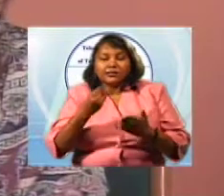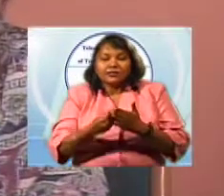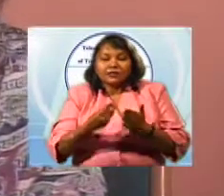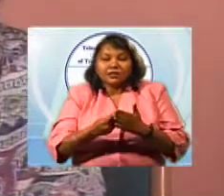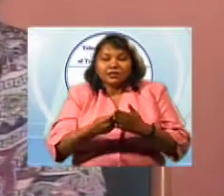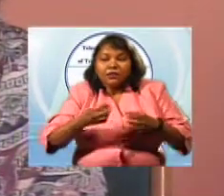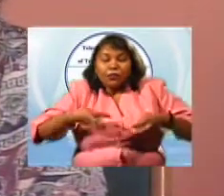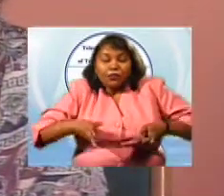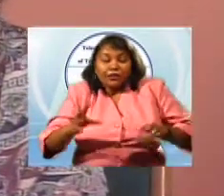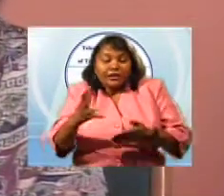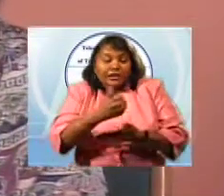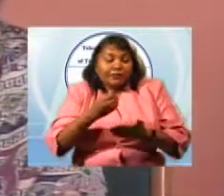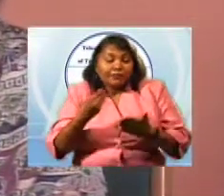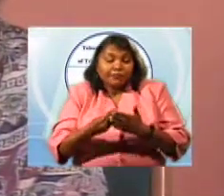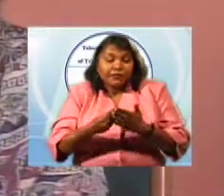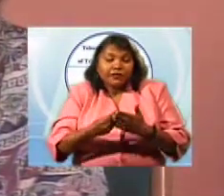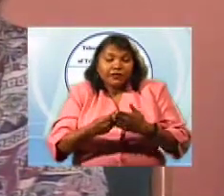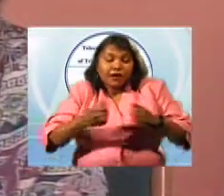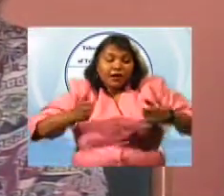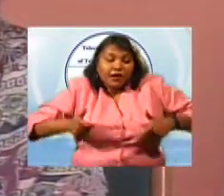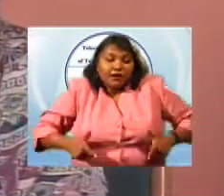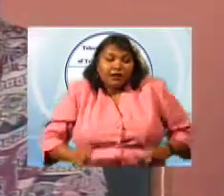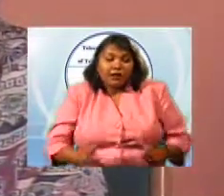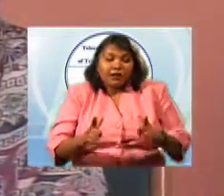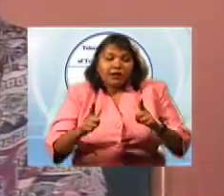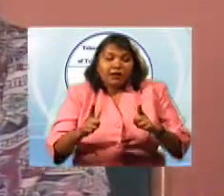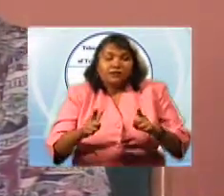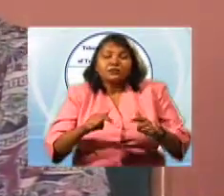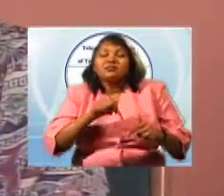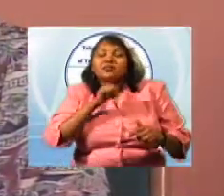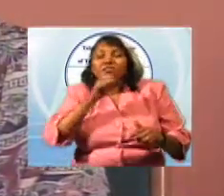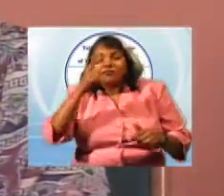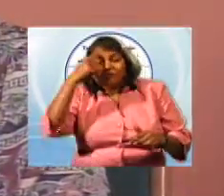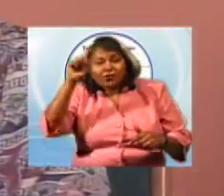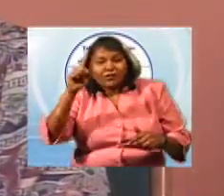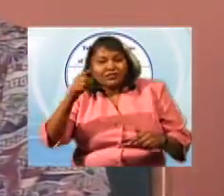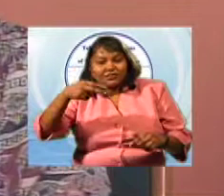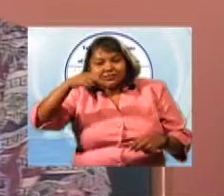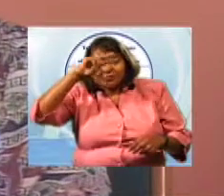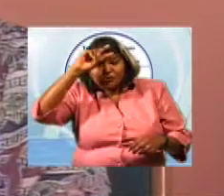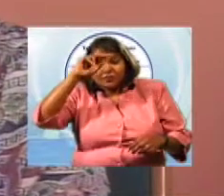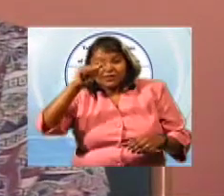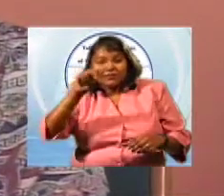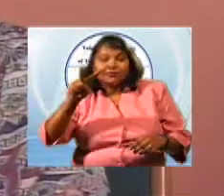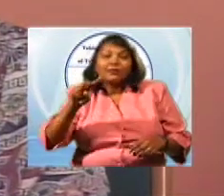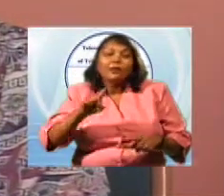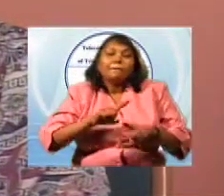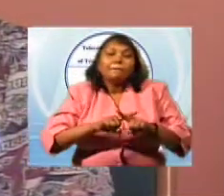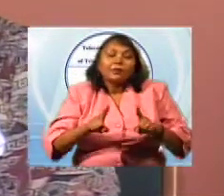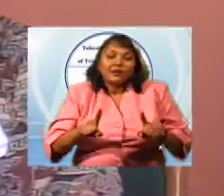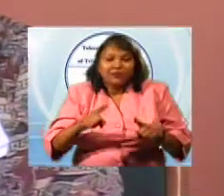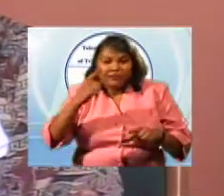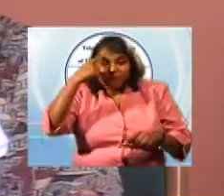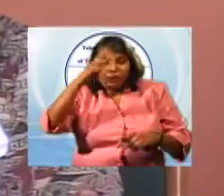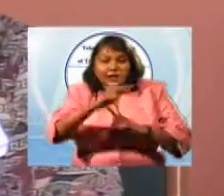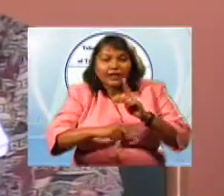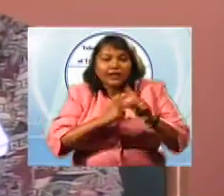funded allows not for mindless programming, but for the